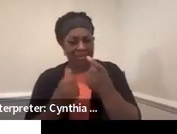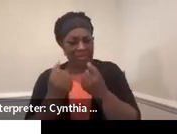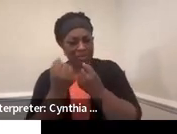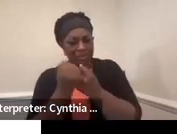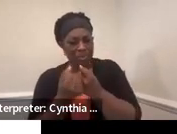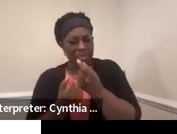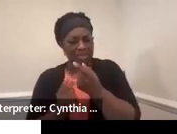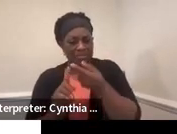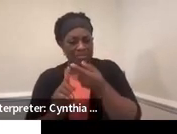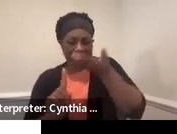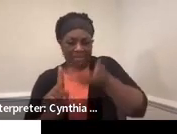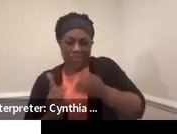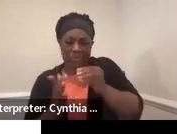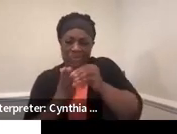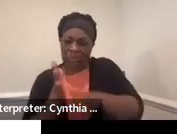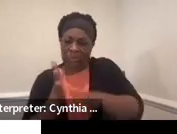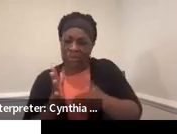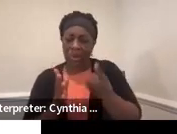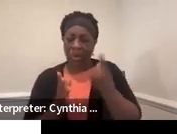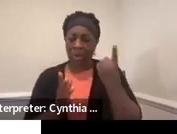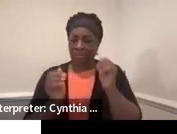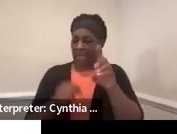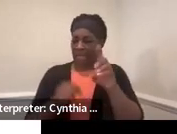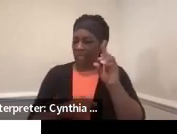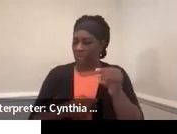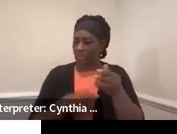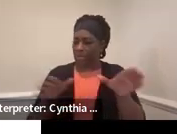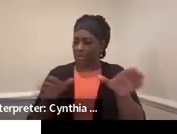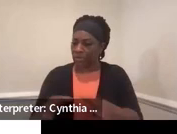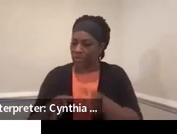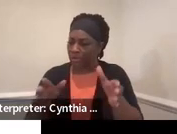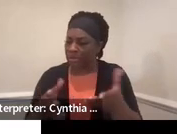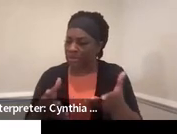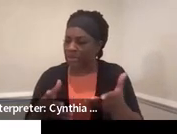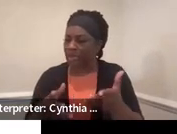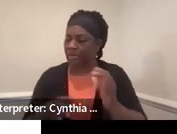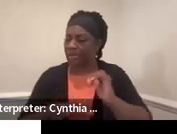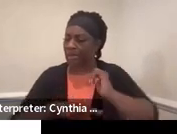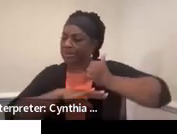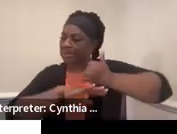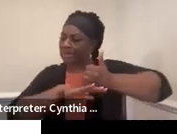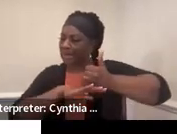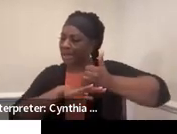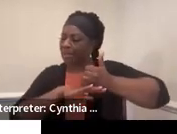can only do that is when we encourage and secure our students